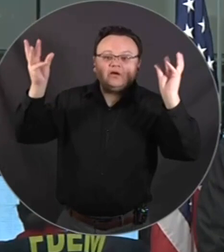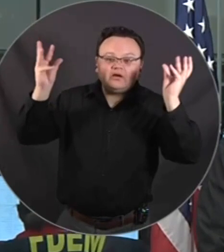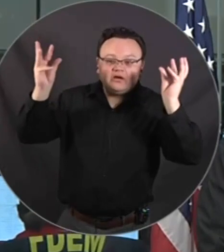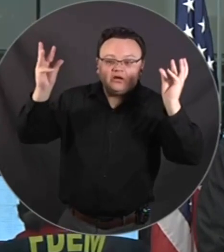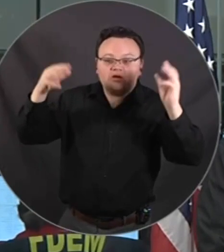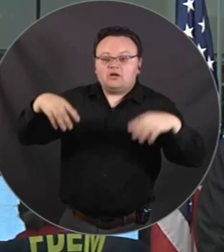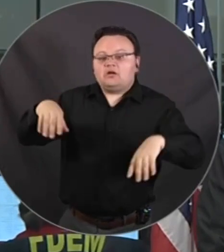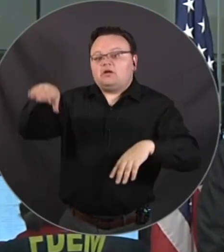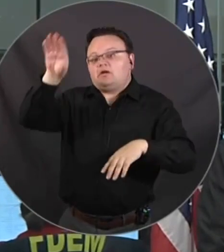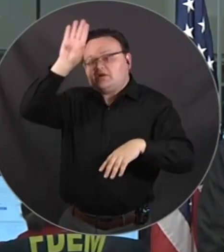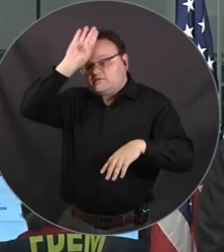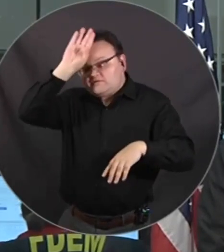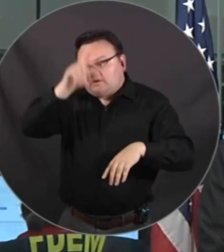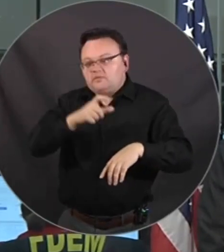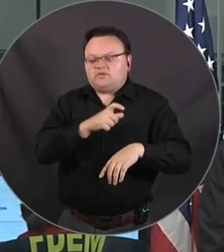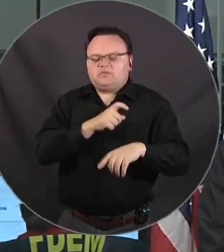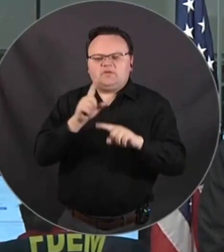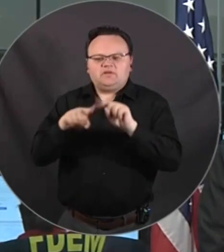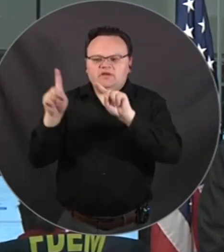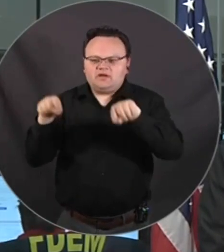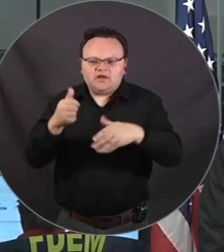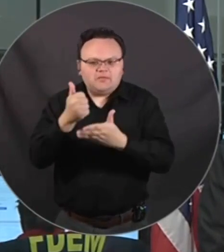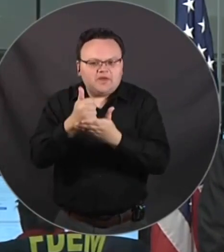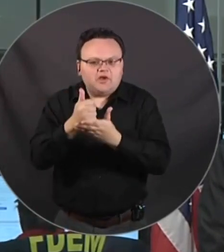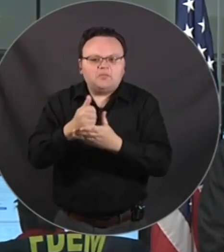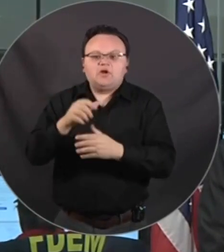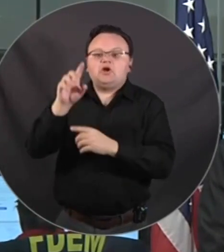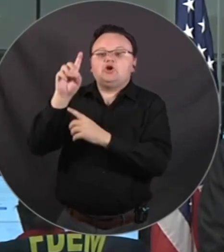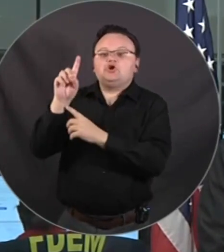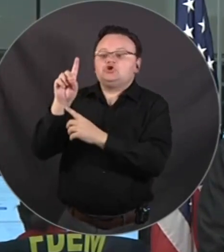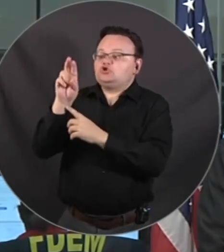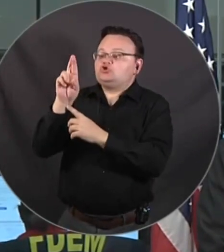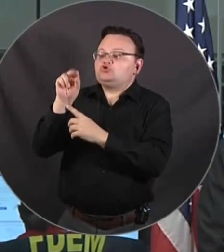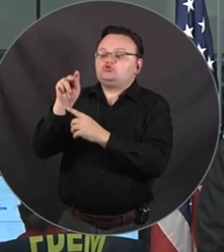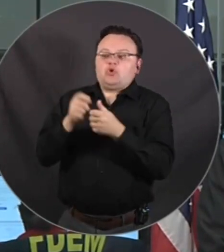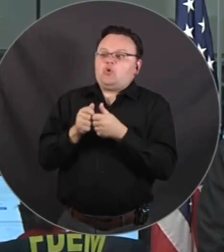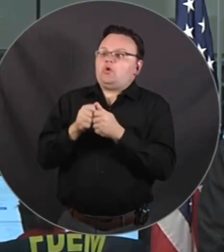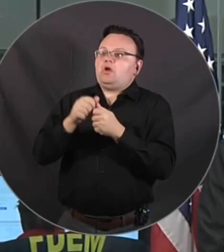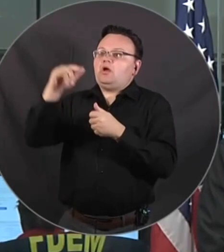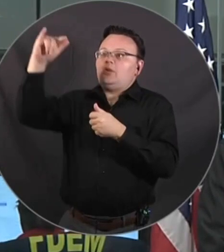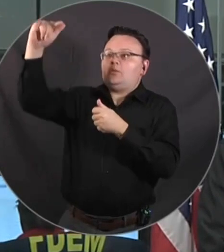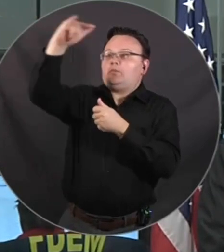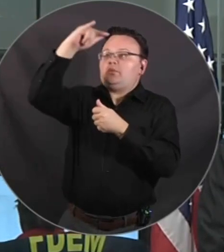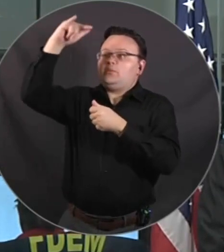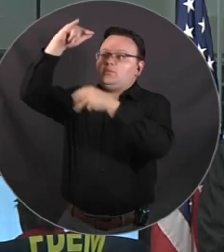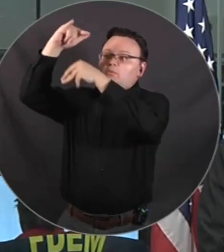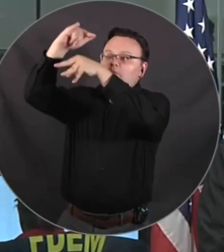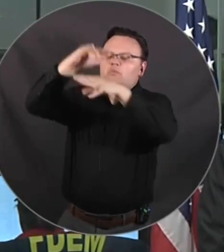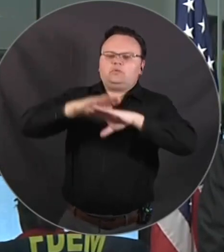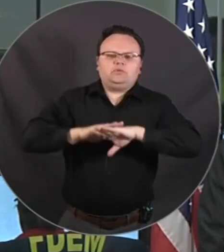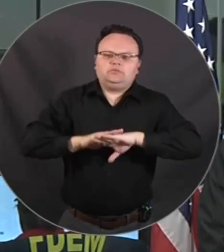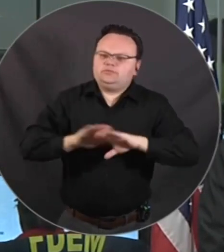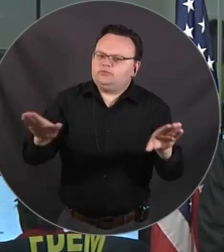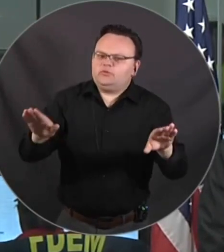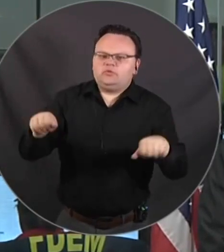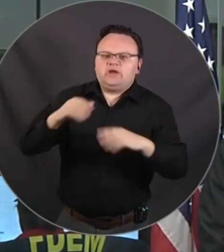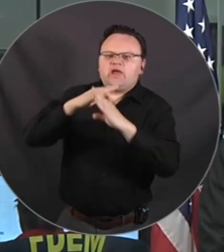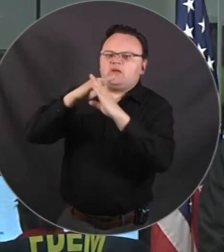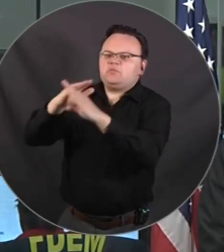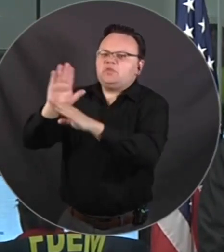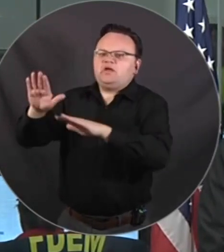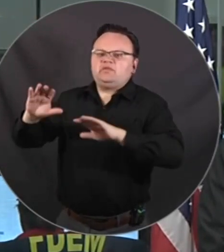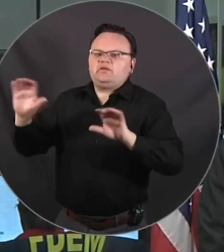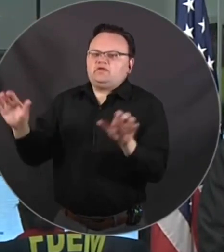not fly drones where responders are at. We've talked about generator safety 20 feet away from all open windows and open doors. That includes your